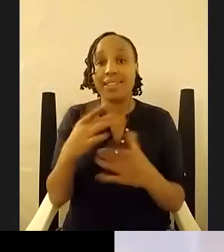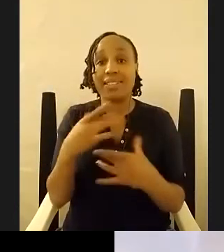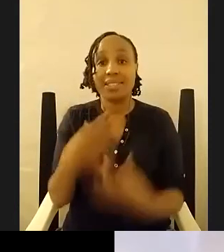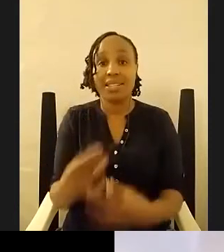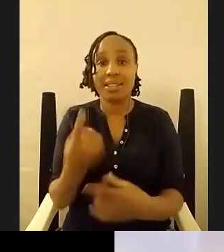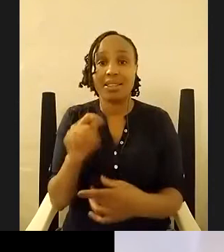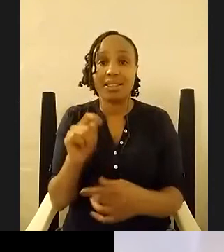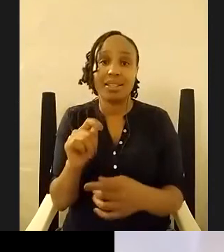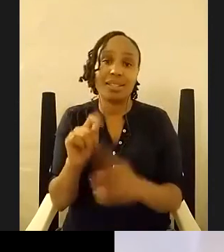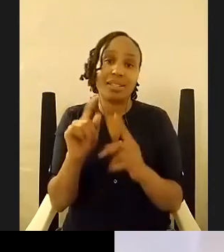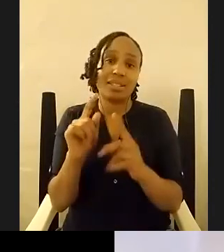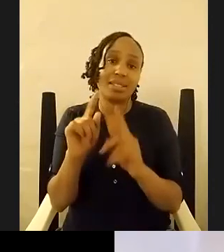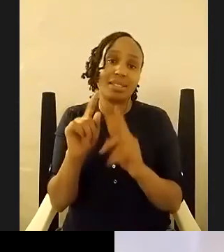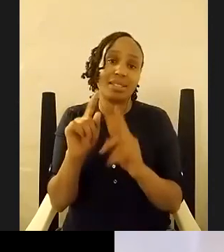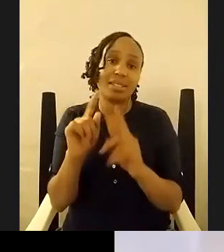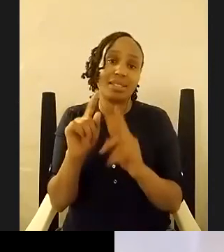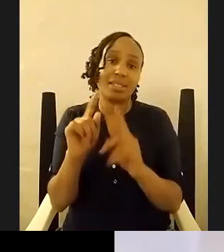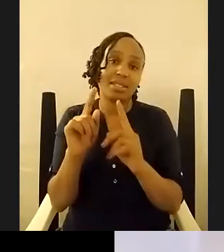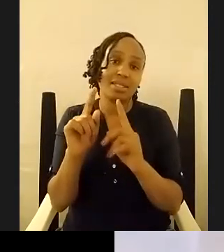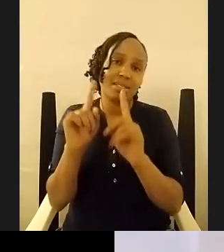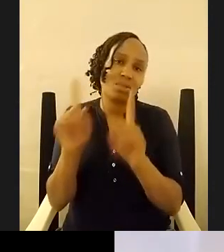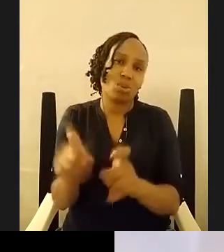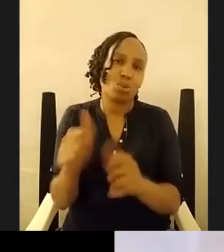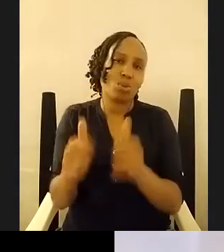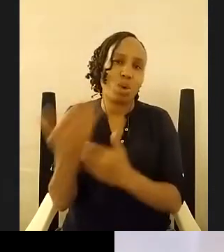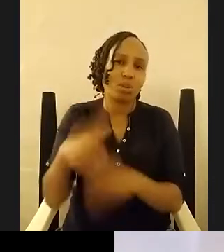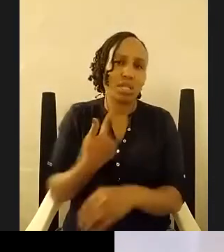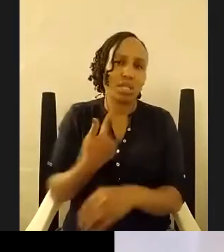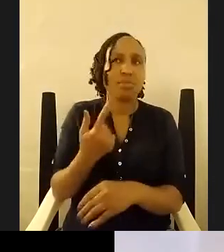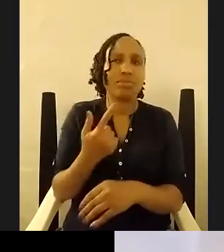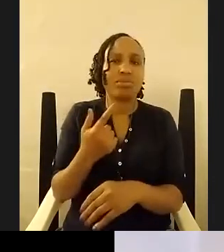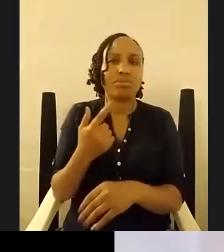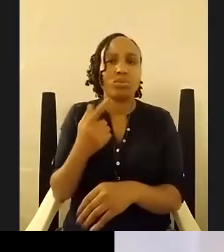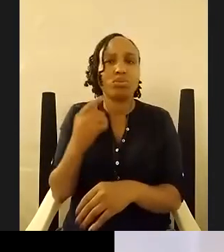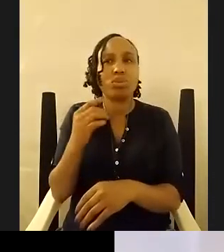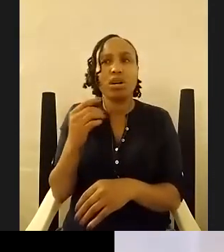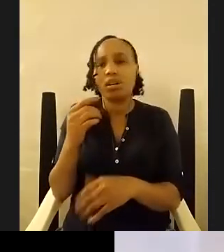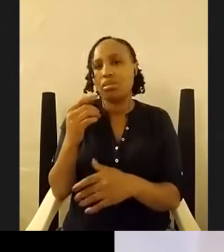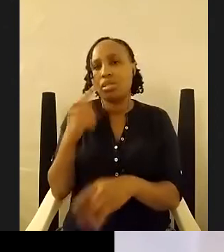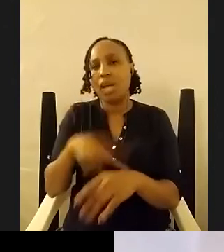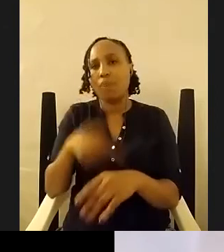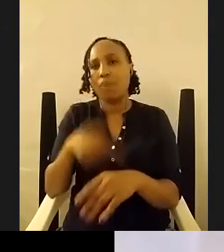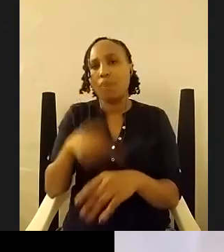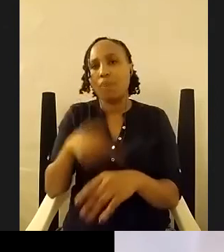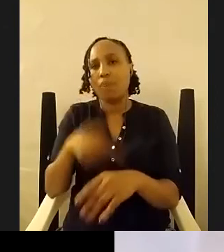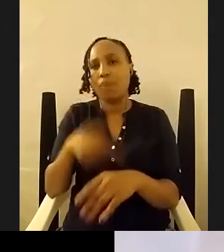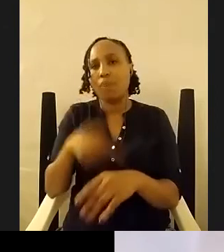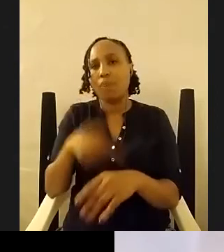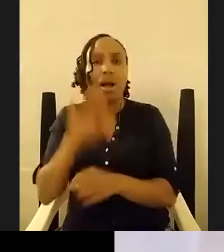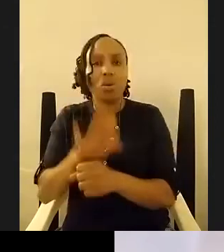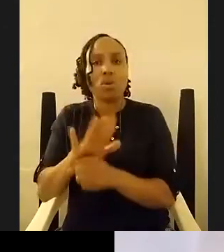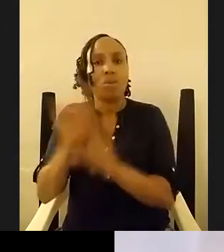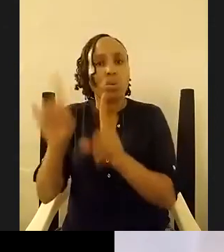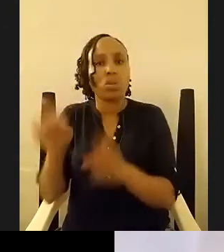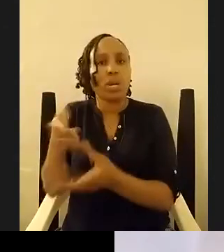yourself about home when you are away from home and i think there are some there's a lot of those questions are in this book you know yeah yeah we